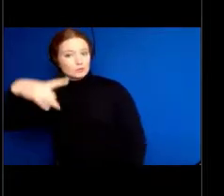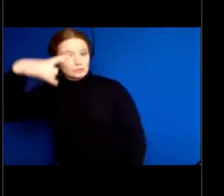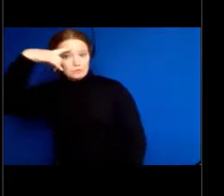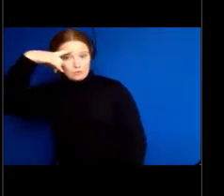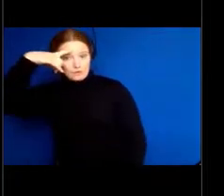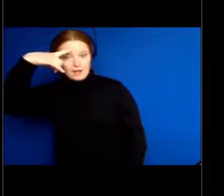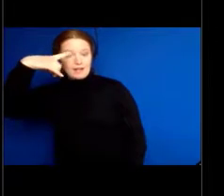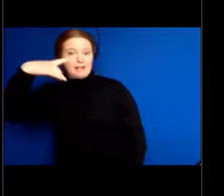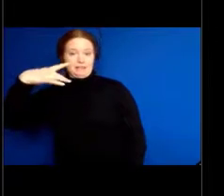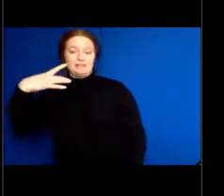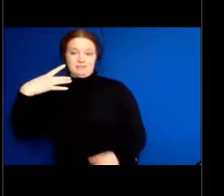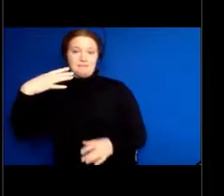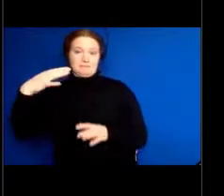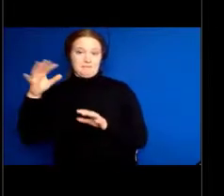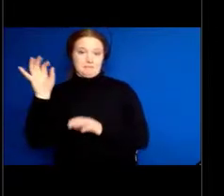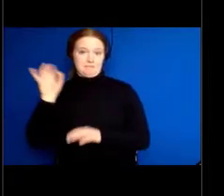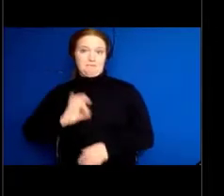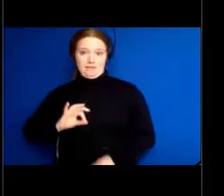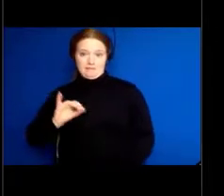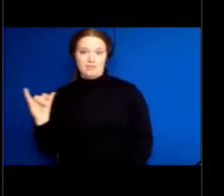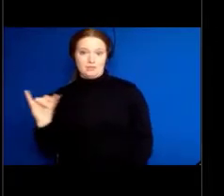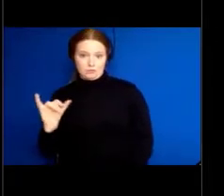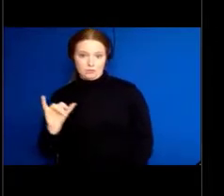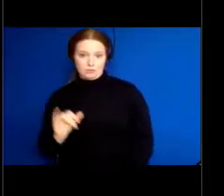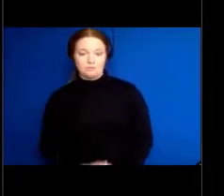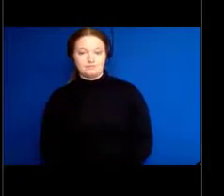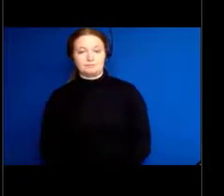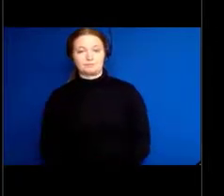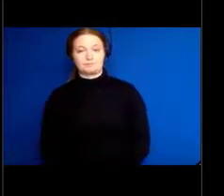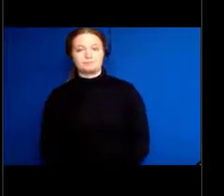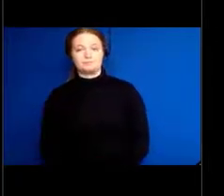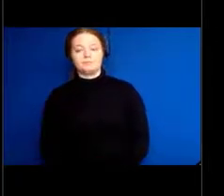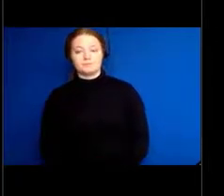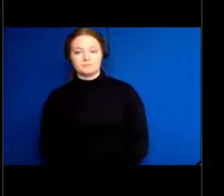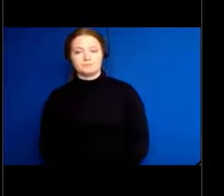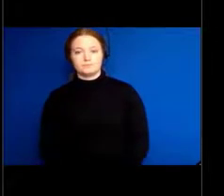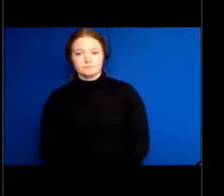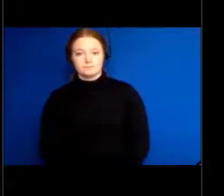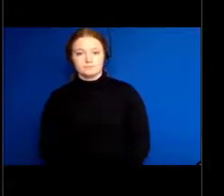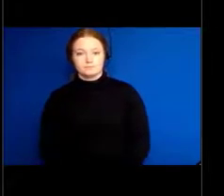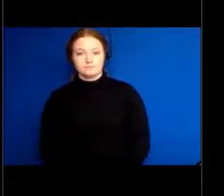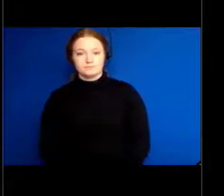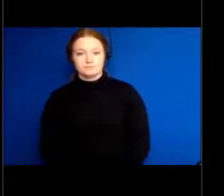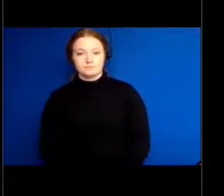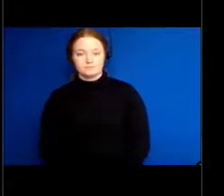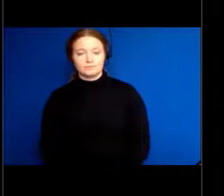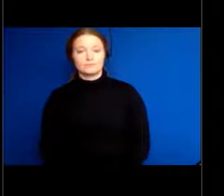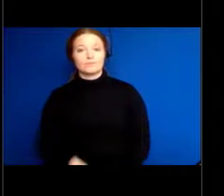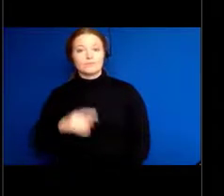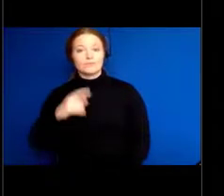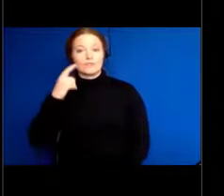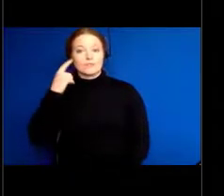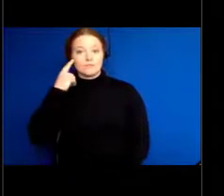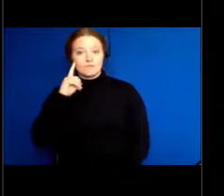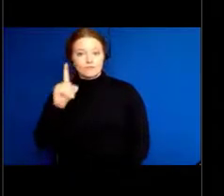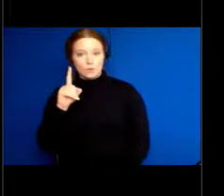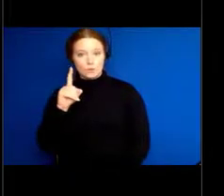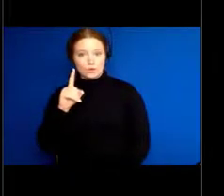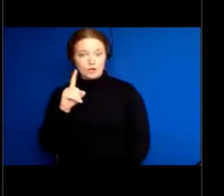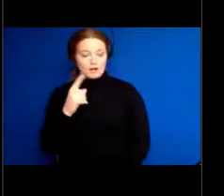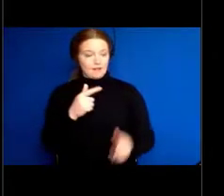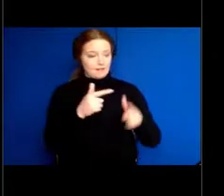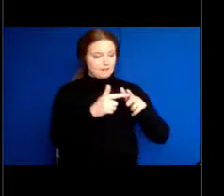Well, in order to do language or music, the auditory system operates in time.